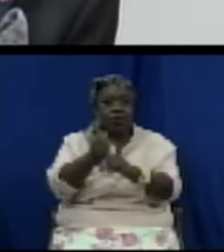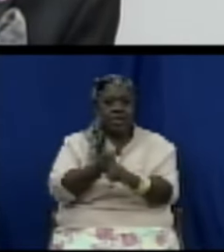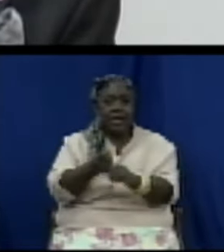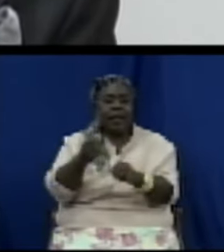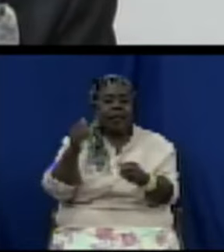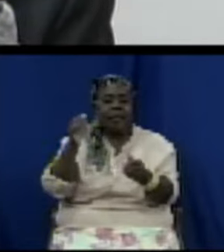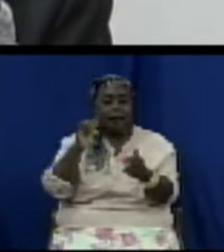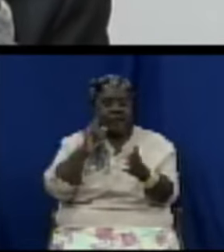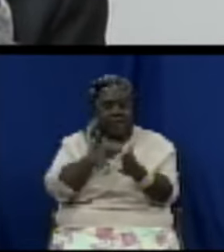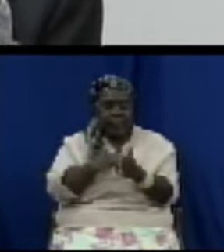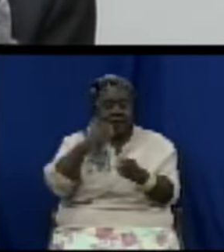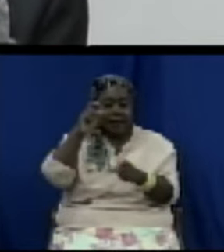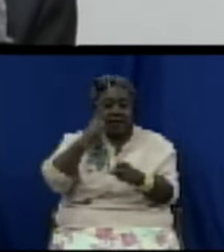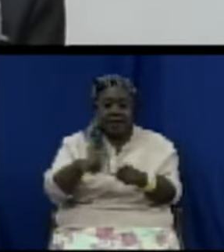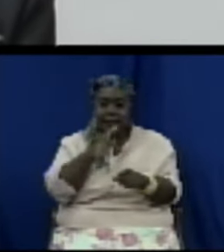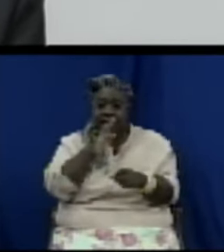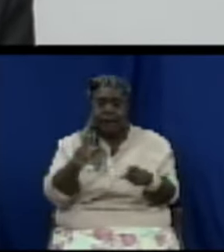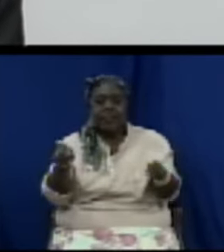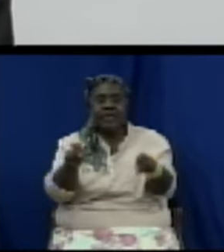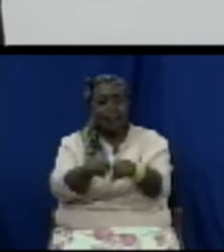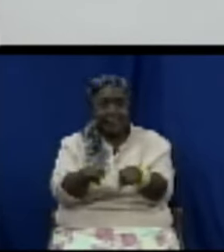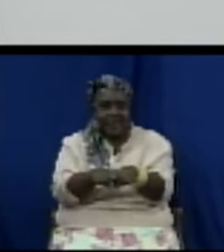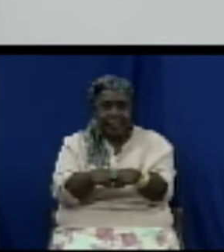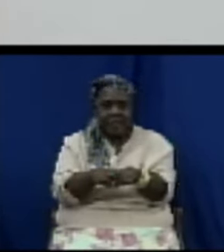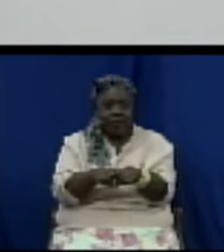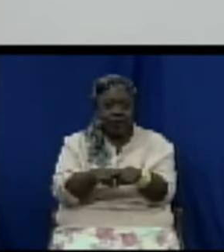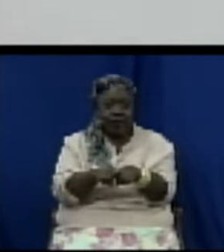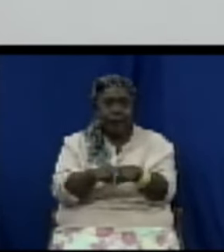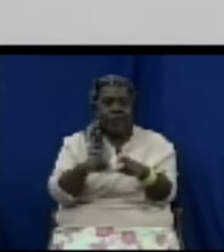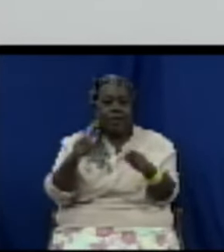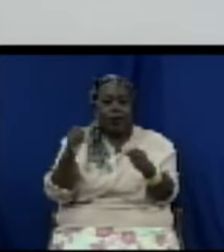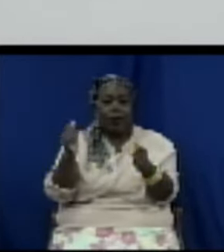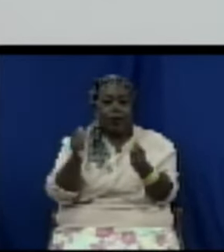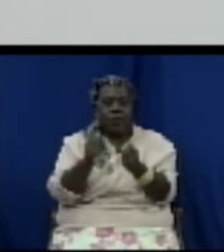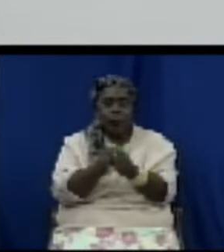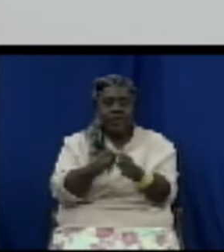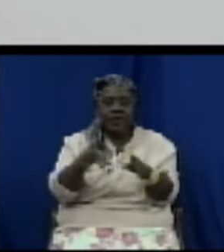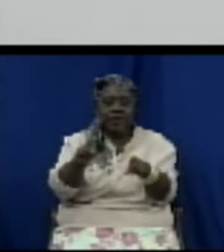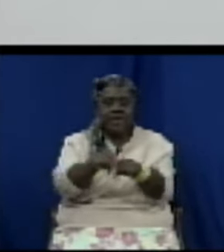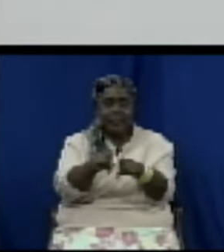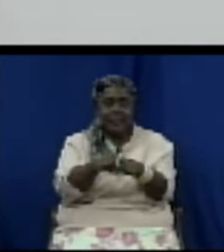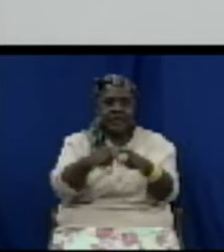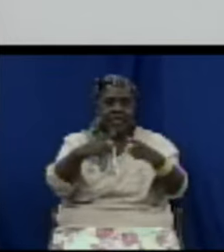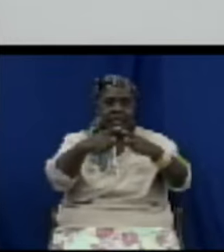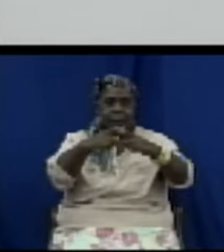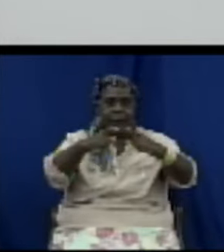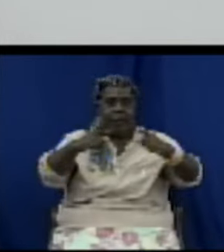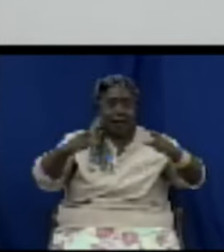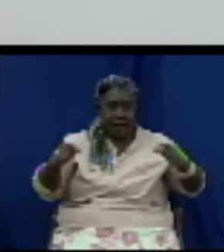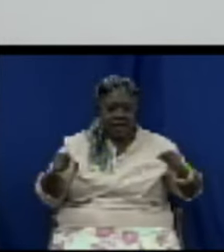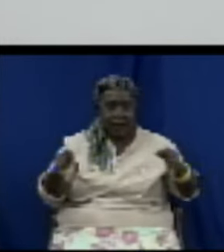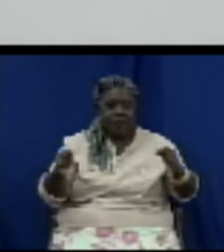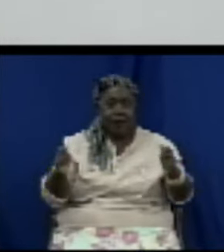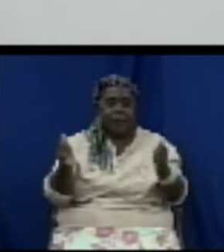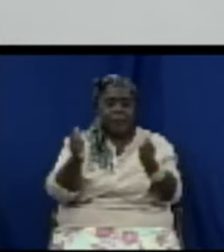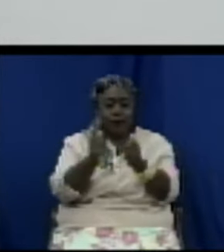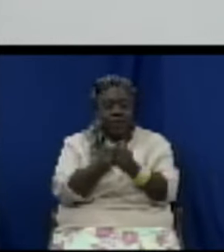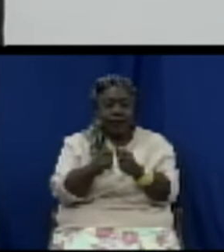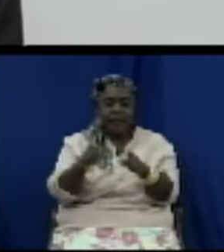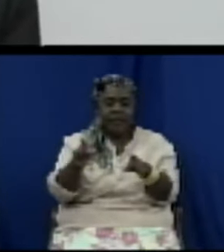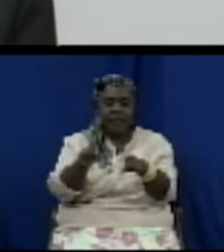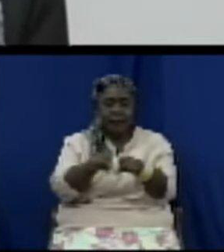I am certain that it came from there you are liable for violating my health